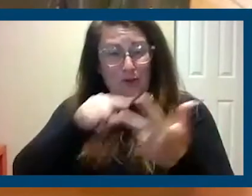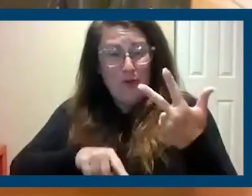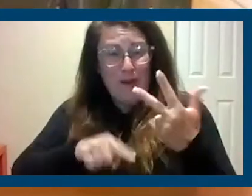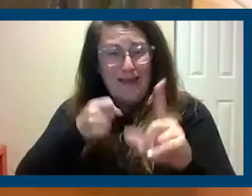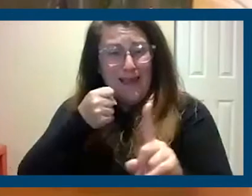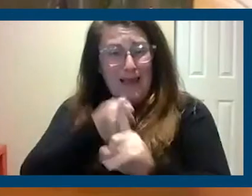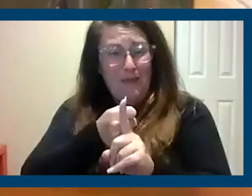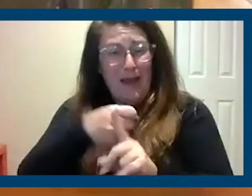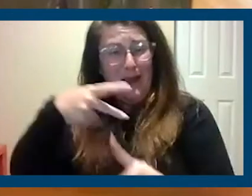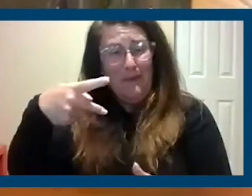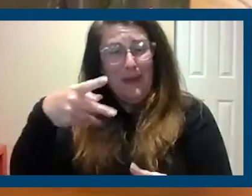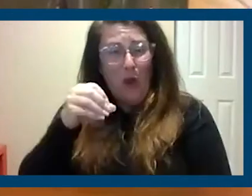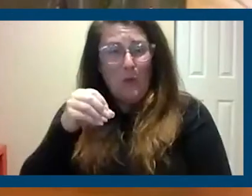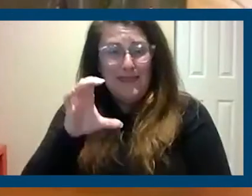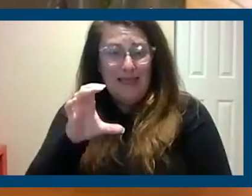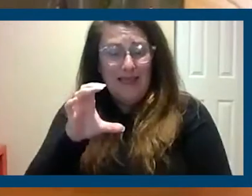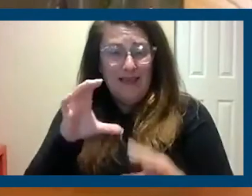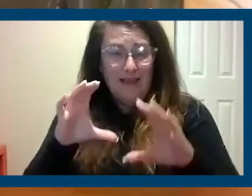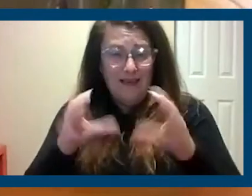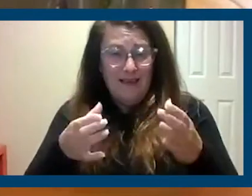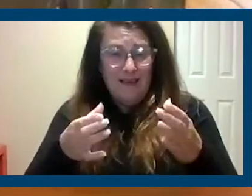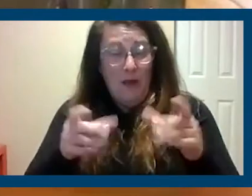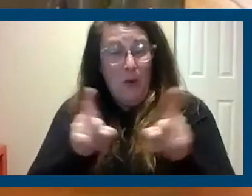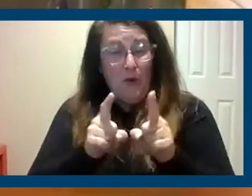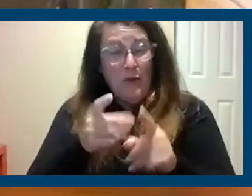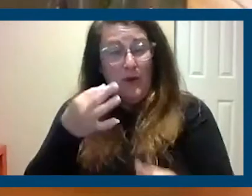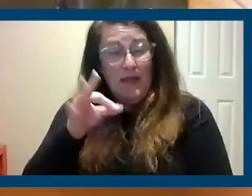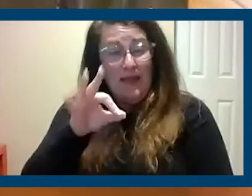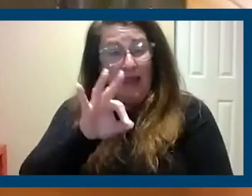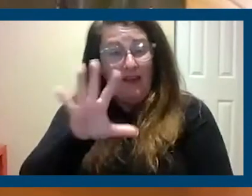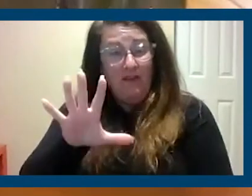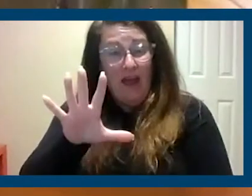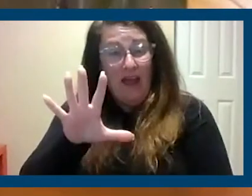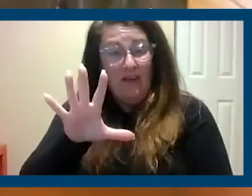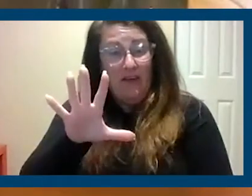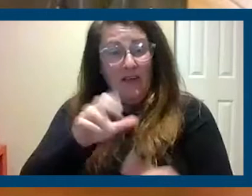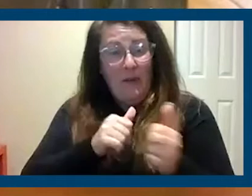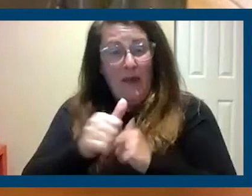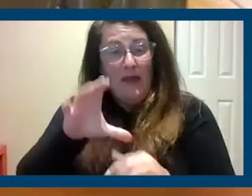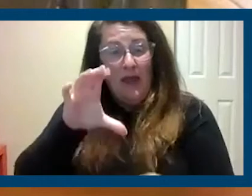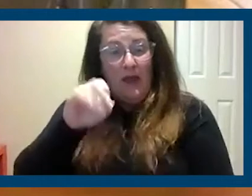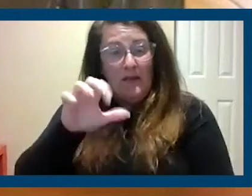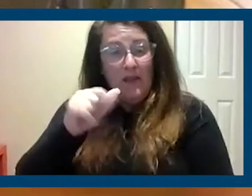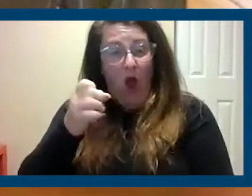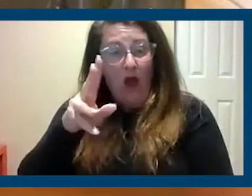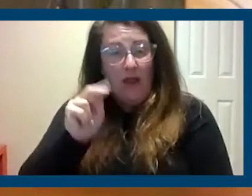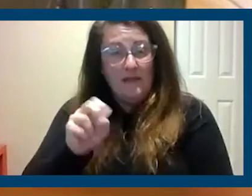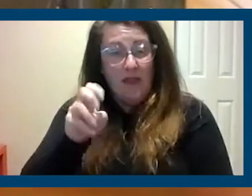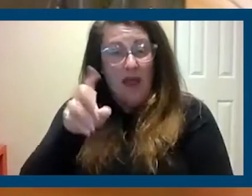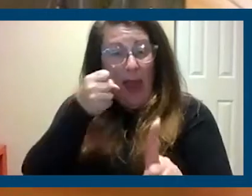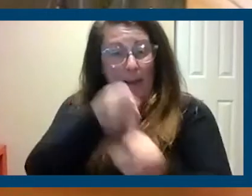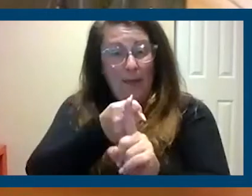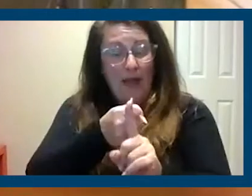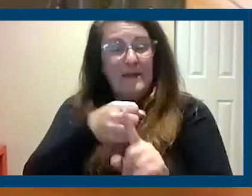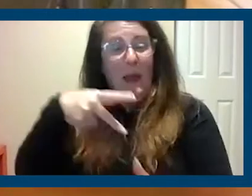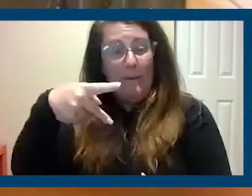of color. But you also had in 1995, but but passage of Costa-Hawkins, which impacts people